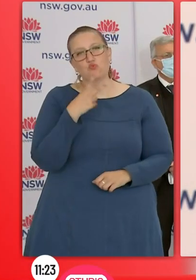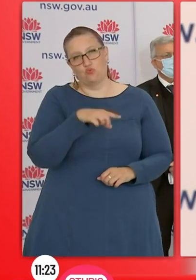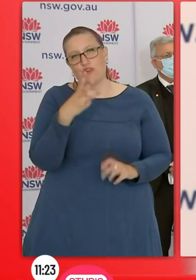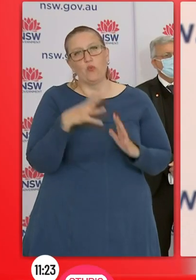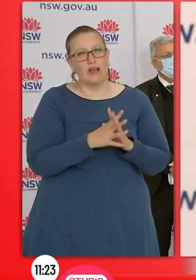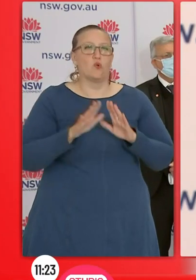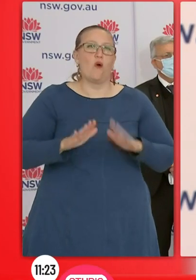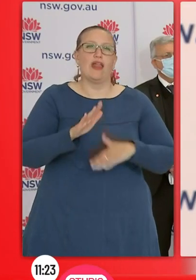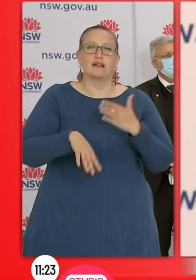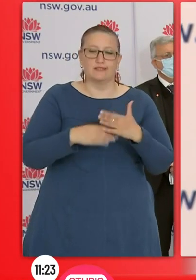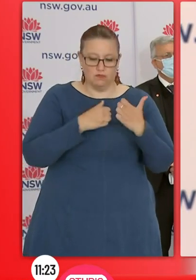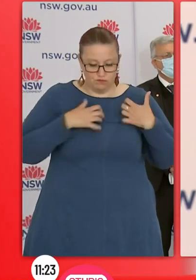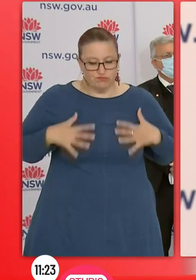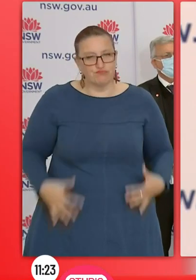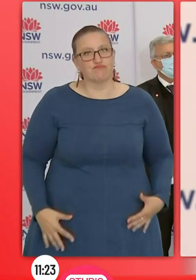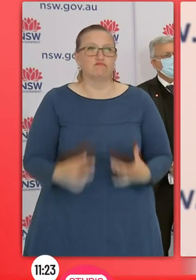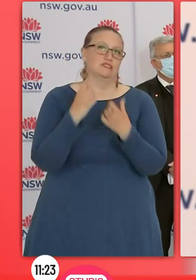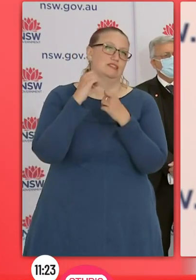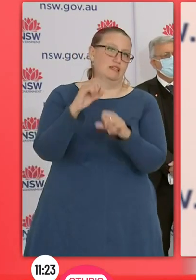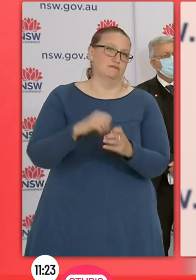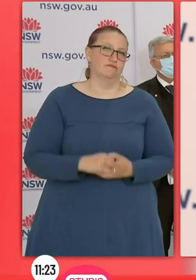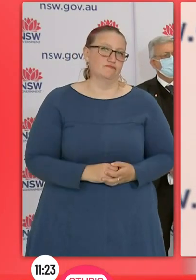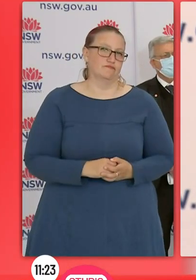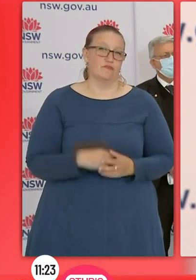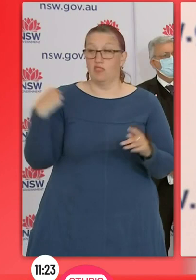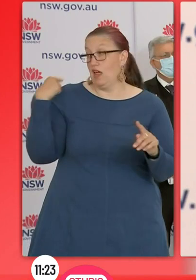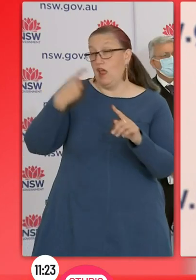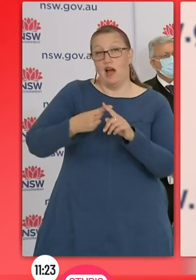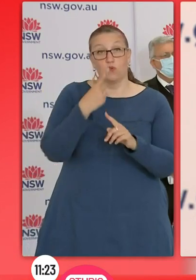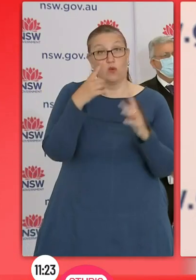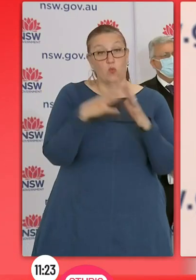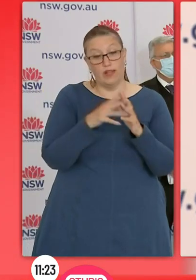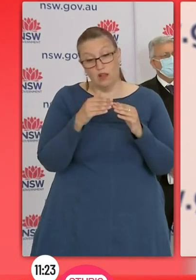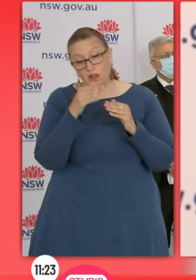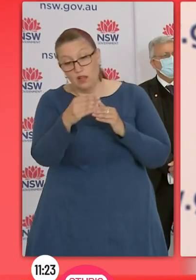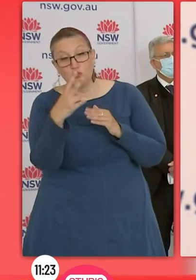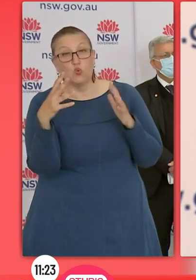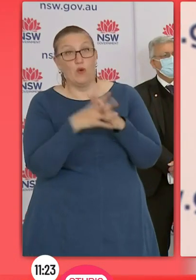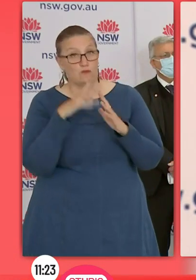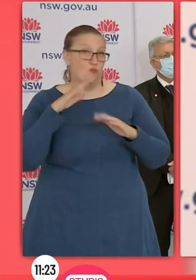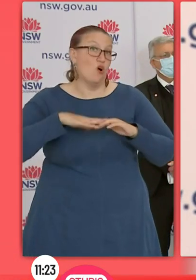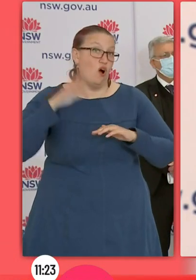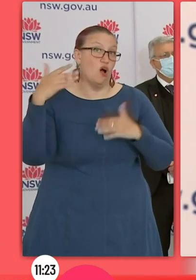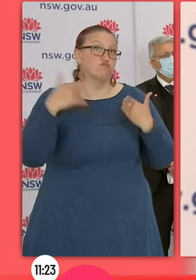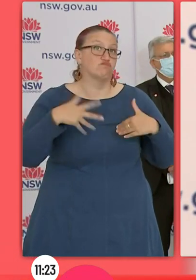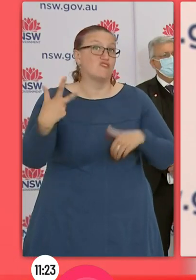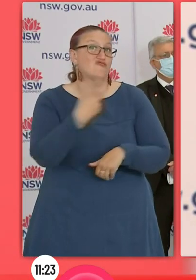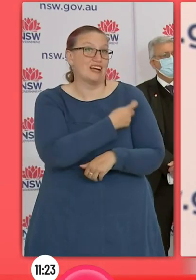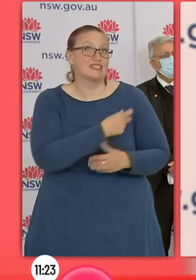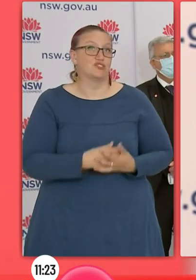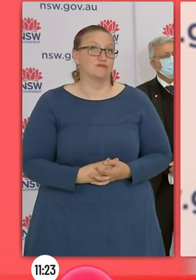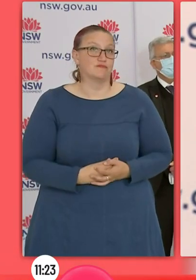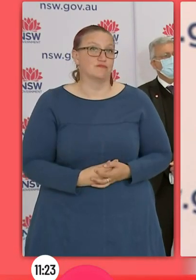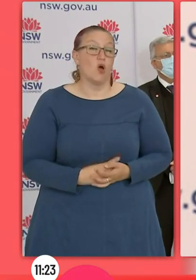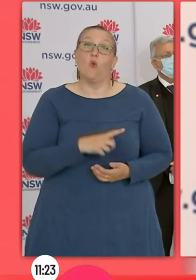we know there's been a high concentration of vaccines administered in the last week and the upcoming two weeks. So it follows suit that we still anticipate